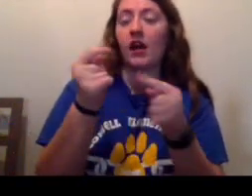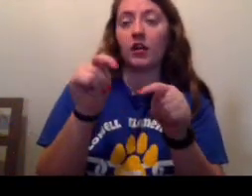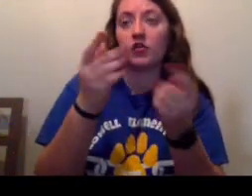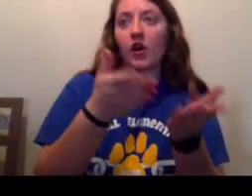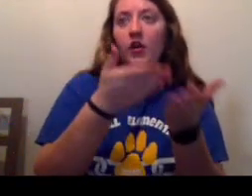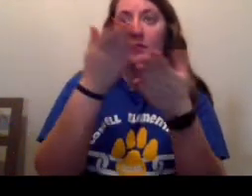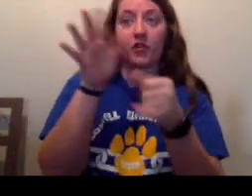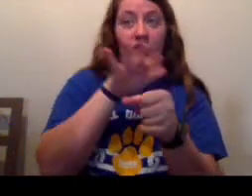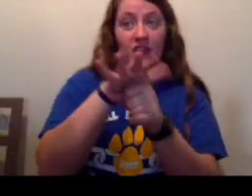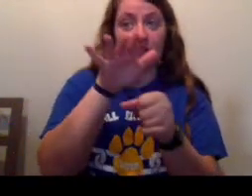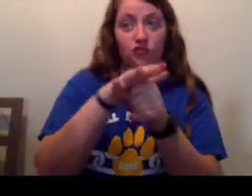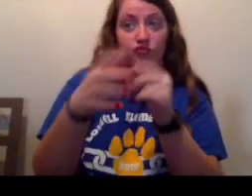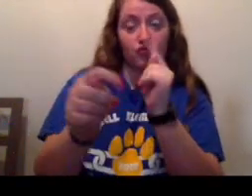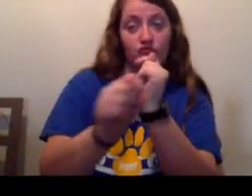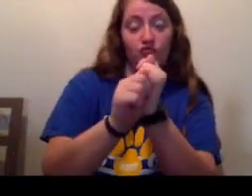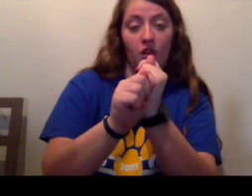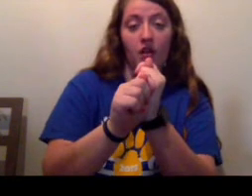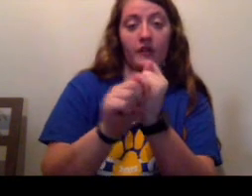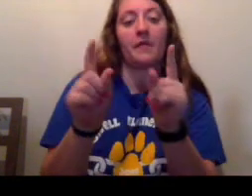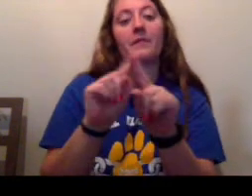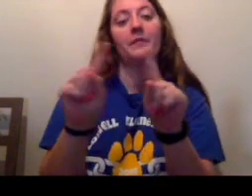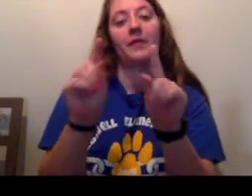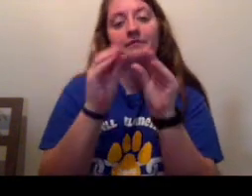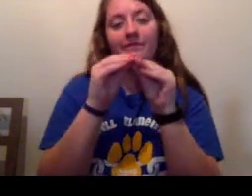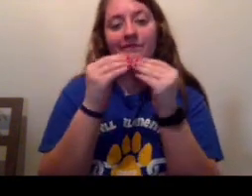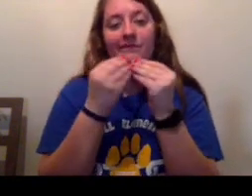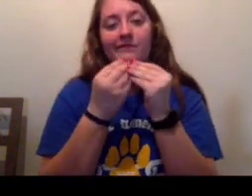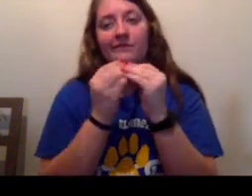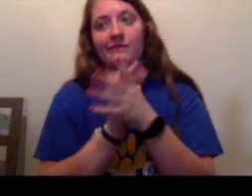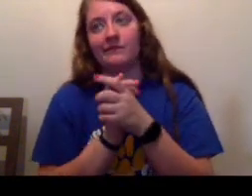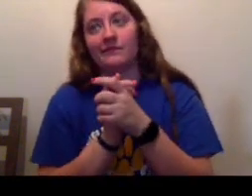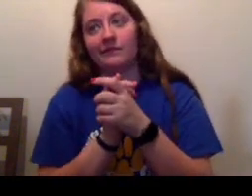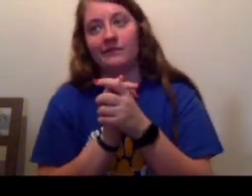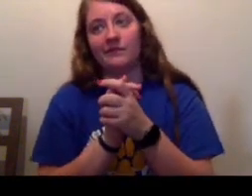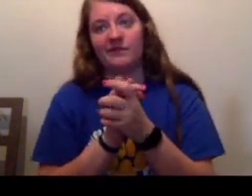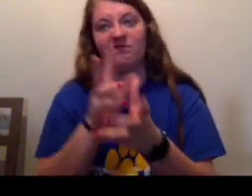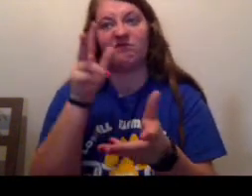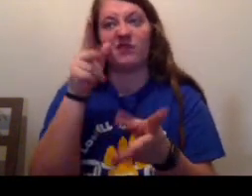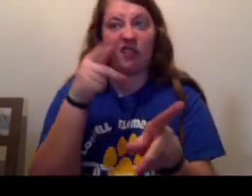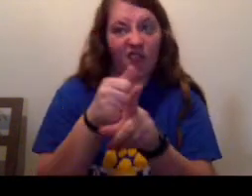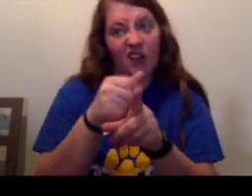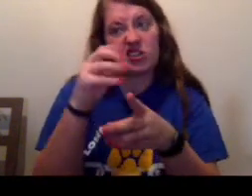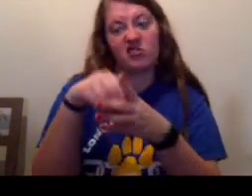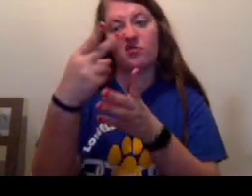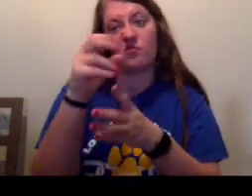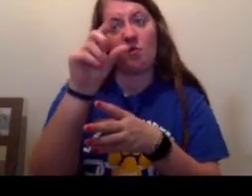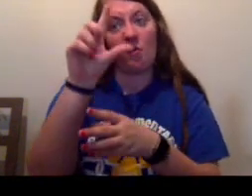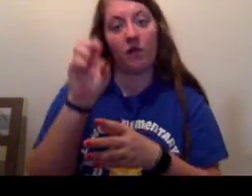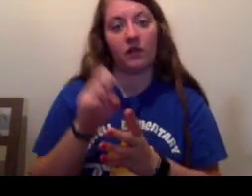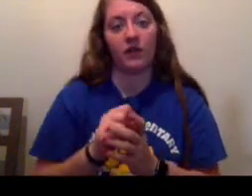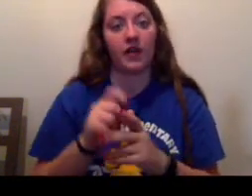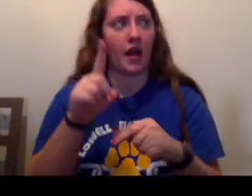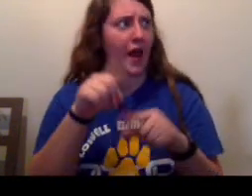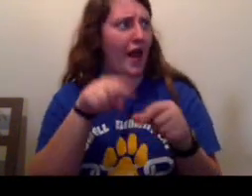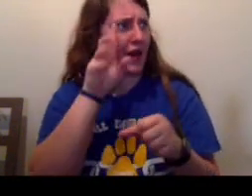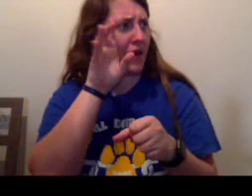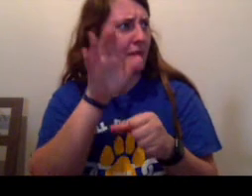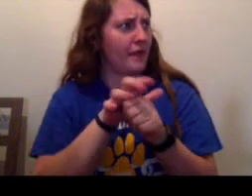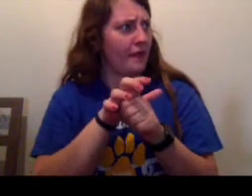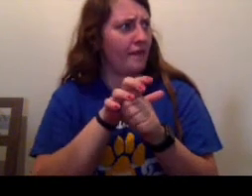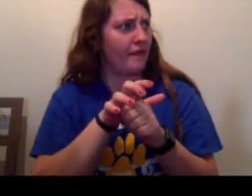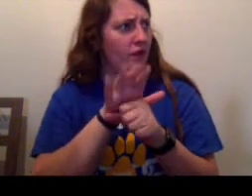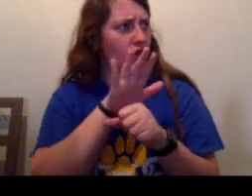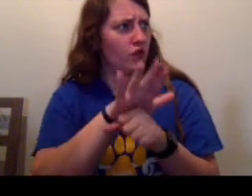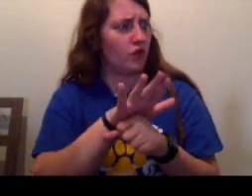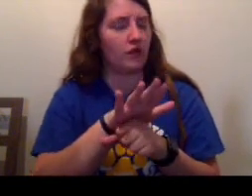bring you the whole water truck, but, he smiled sheepishly, I drove it into a hole. I can't believe you're...